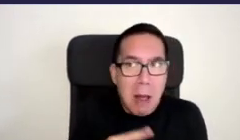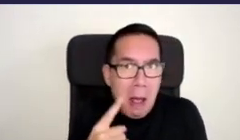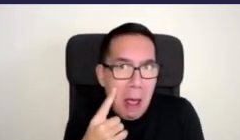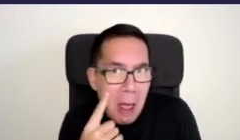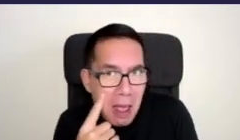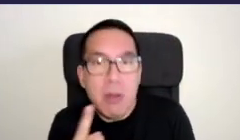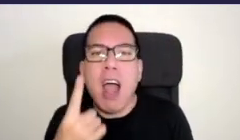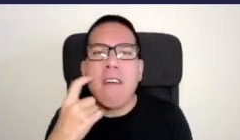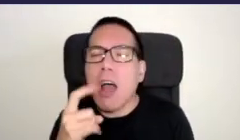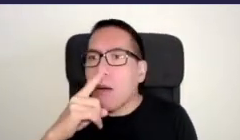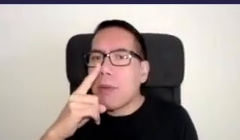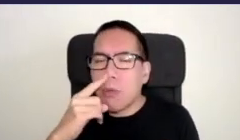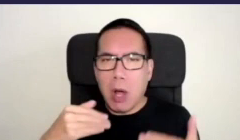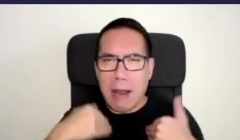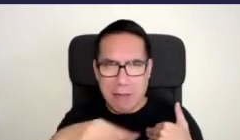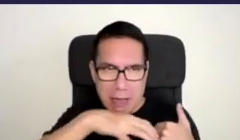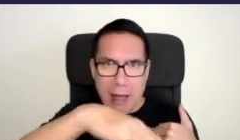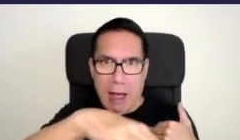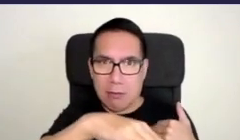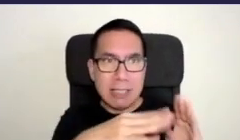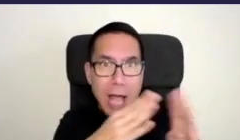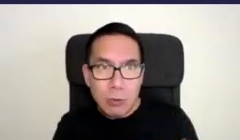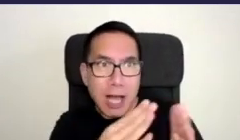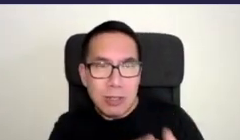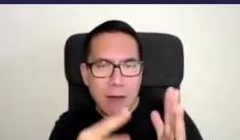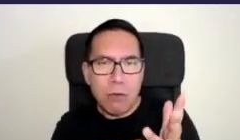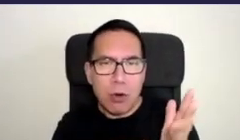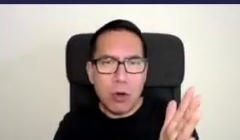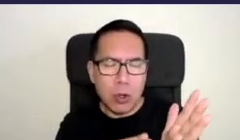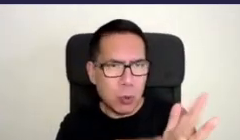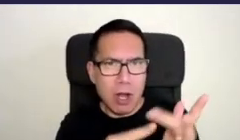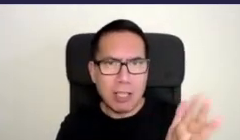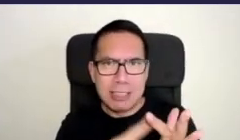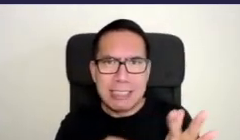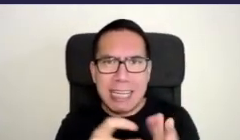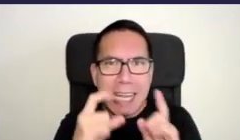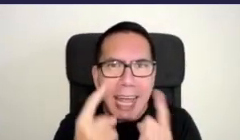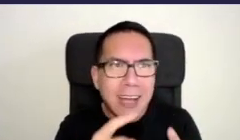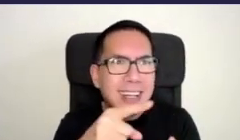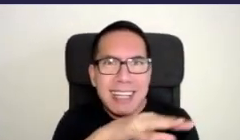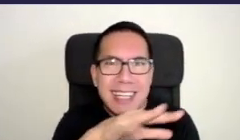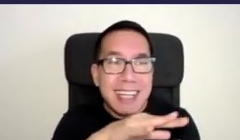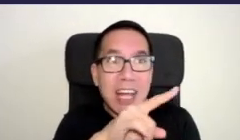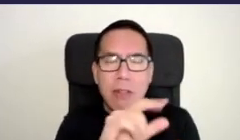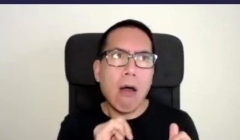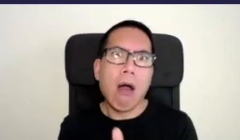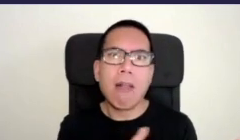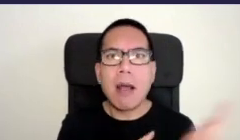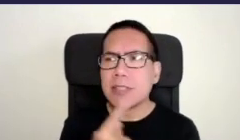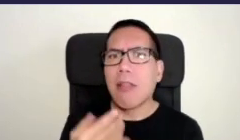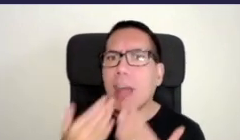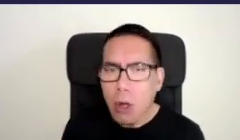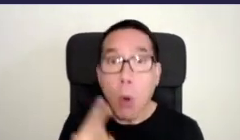of those people in the uniting care they stop and talk and they're so grateful and they're so lovely one guy came past the